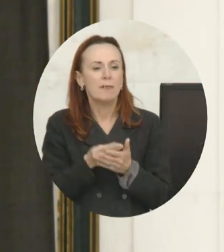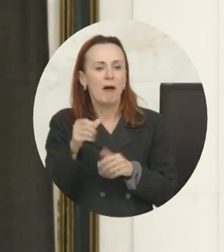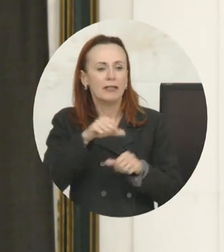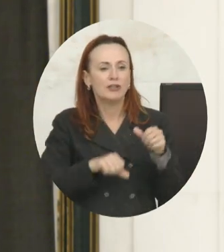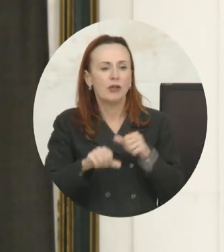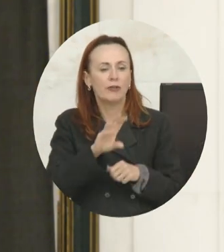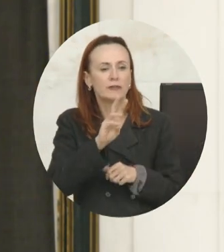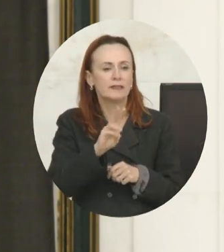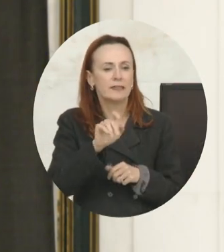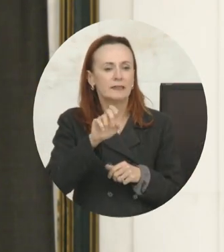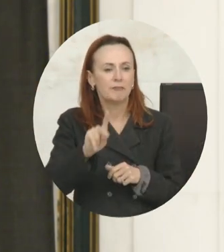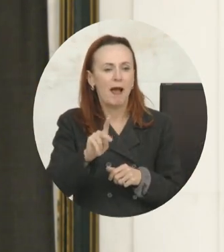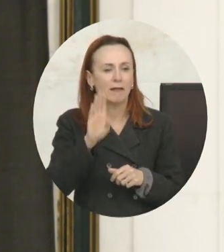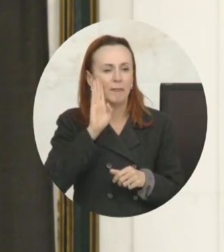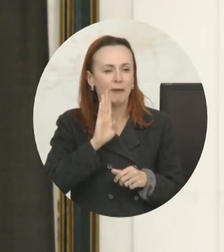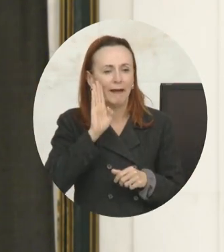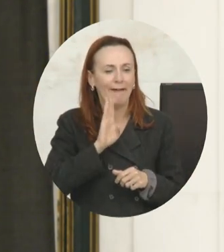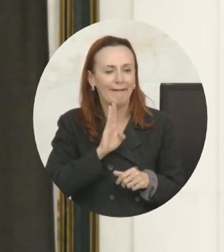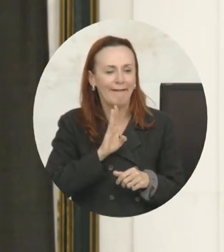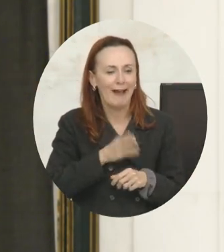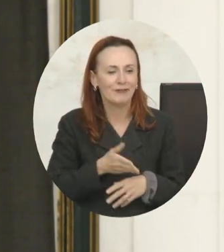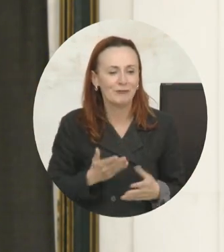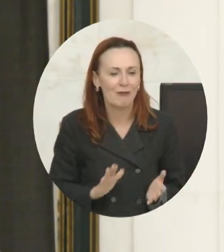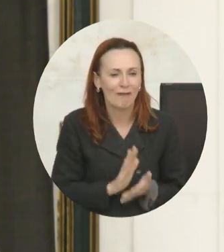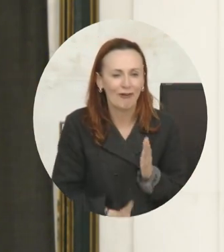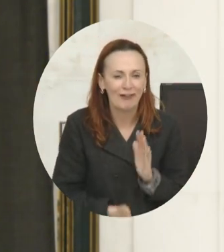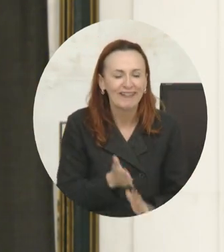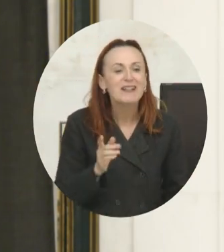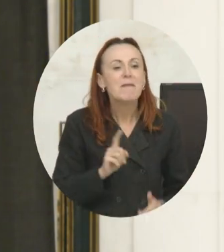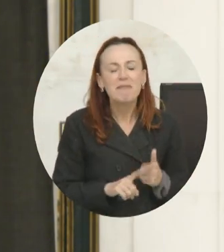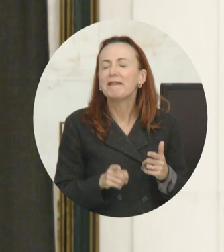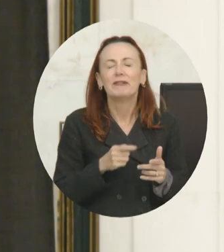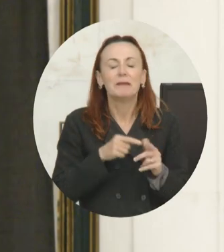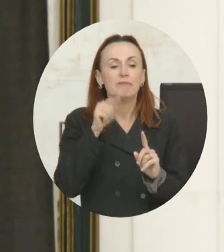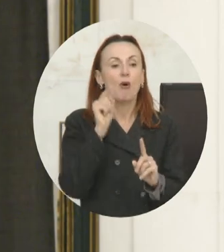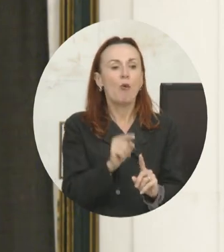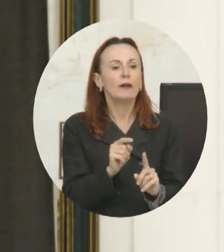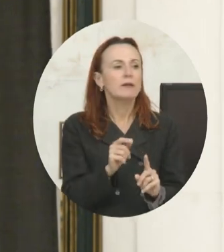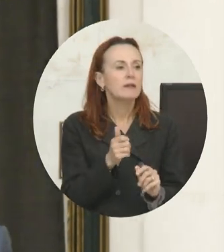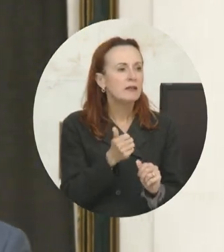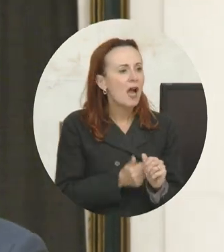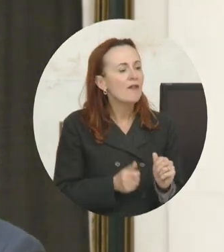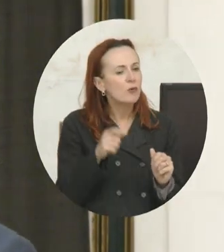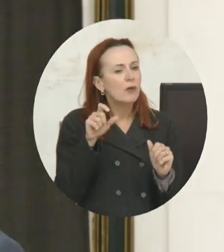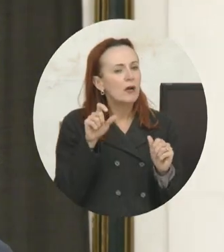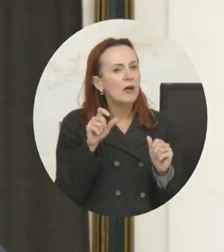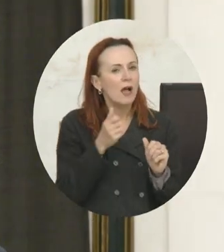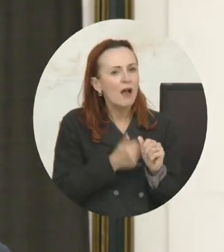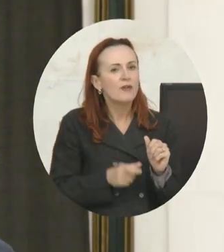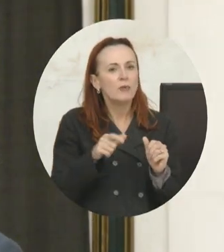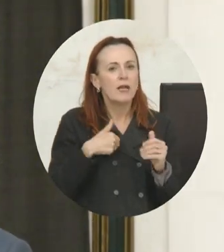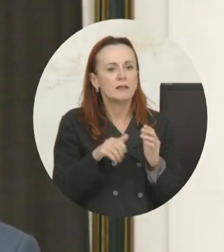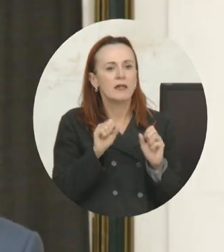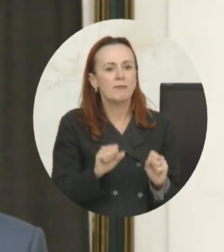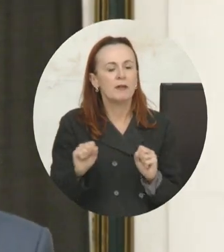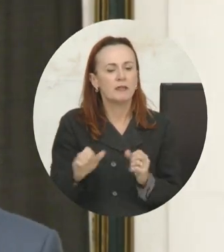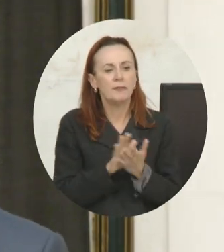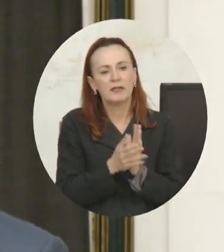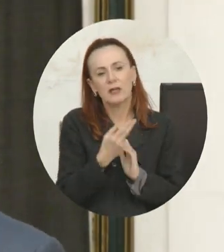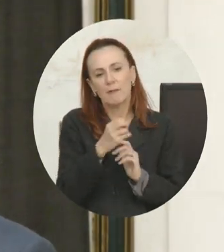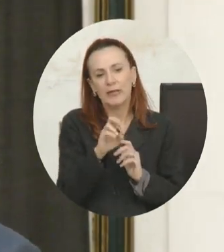everybody can be the hero, a hero, or a hero to themselves. But I think we need to create that